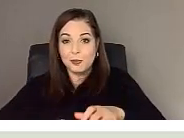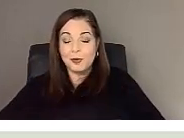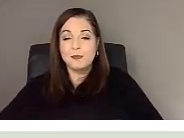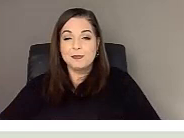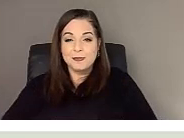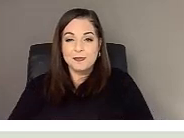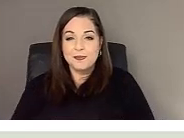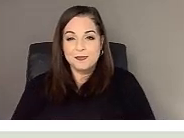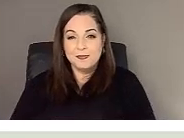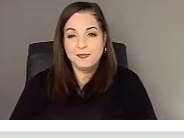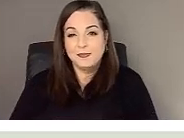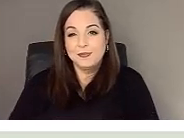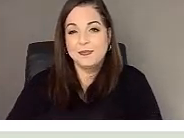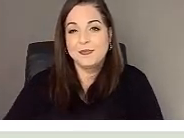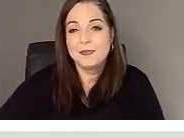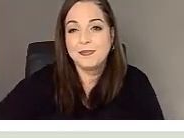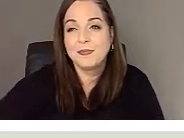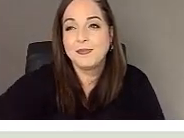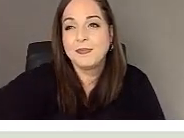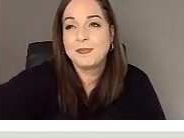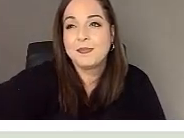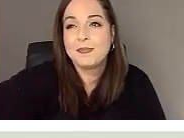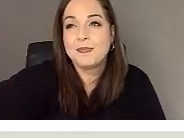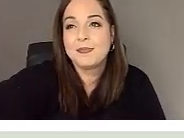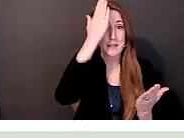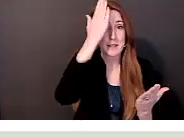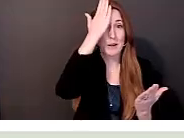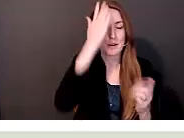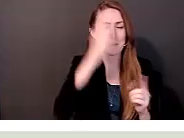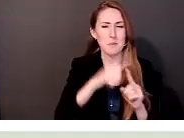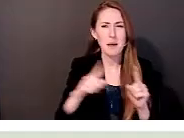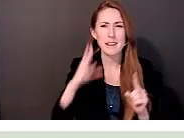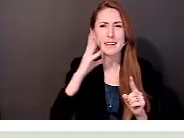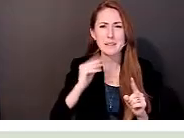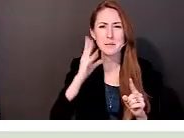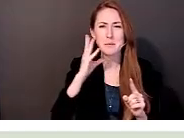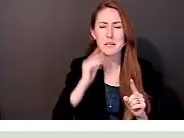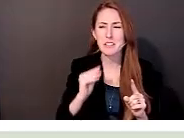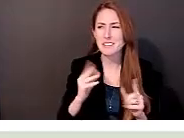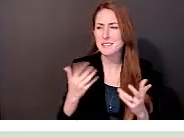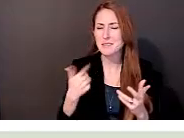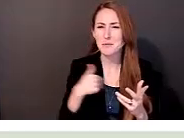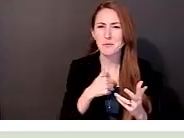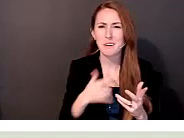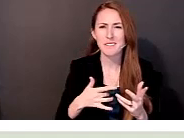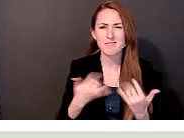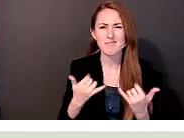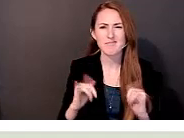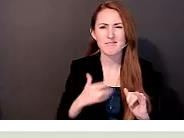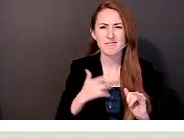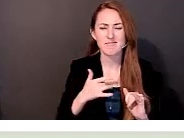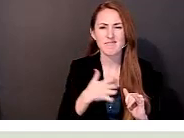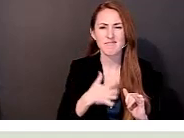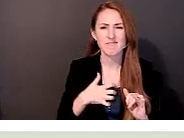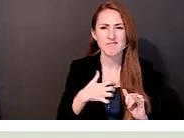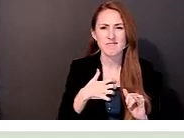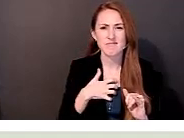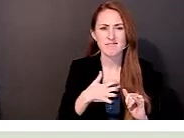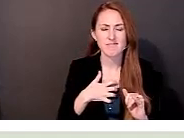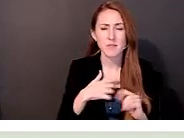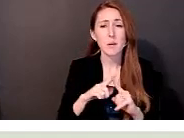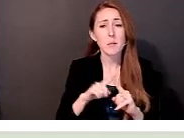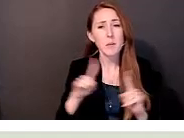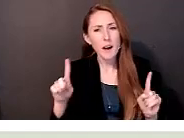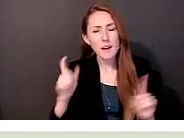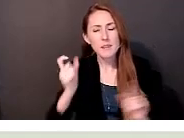certainly some lessons learned, the experience left a bad taste in our mouths. However, we recognized the need to look at the complete picture